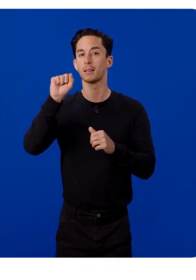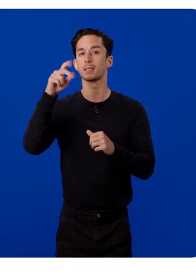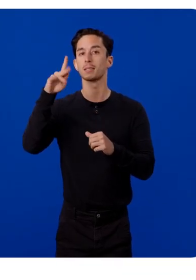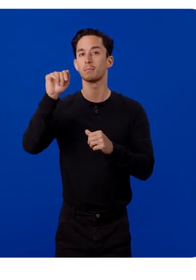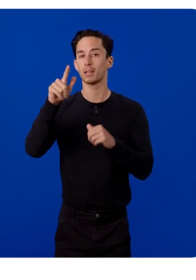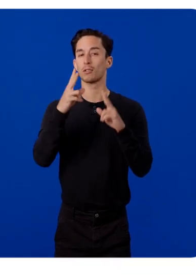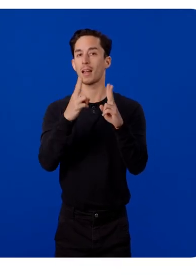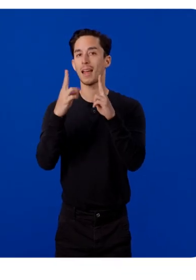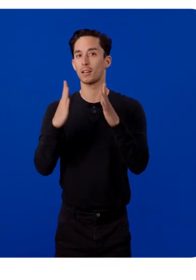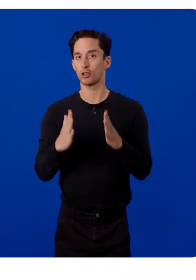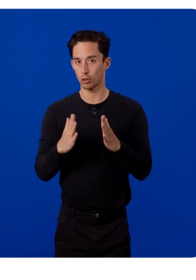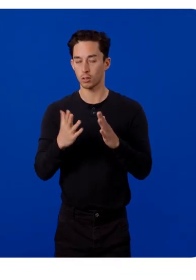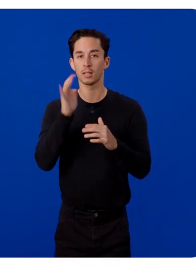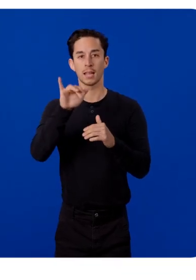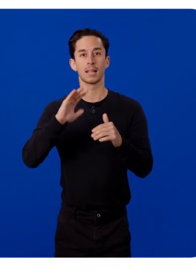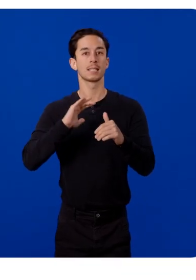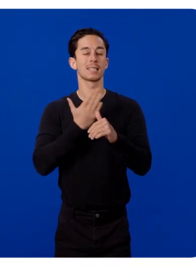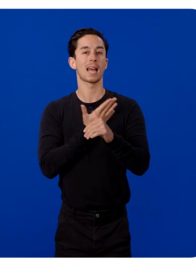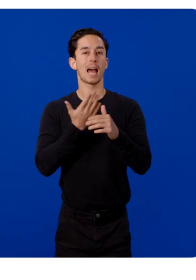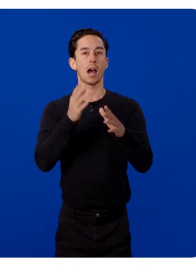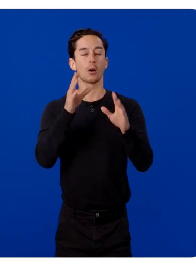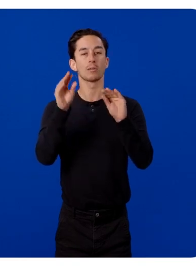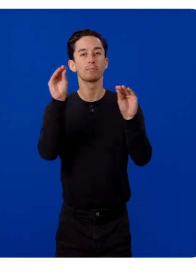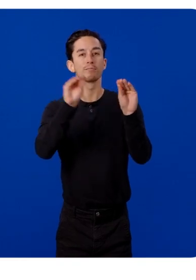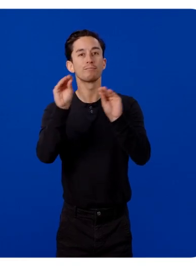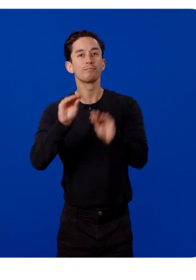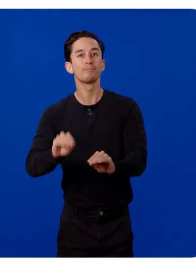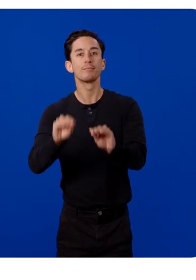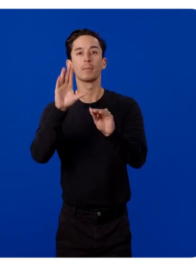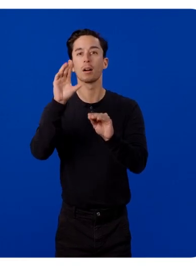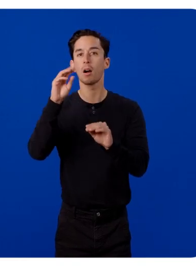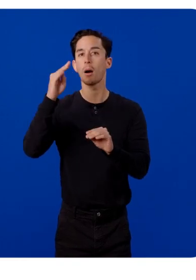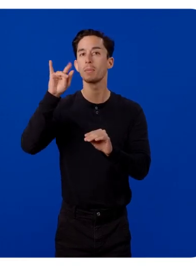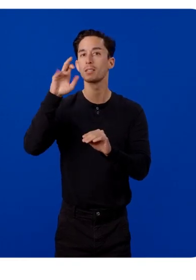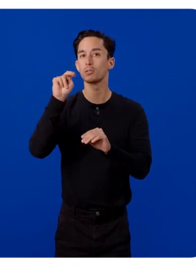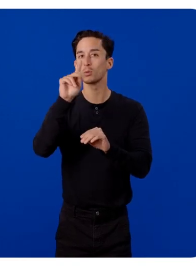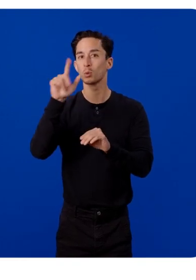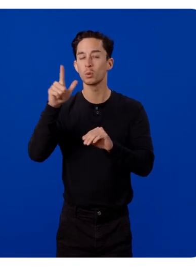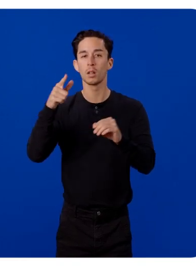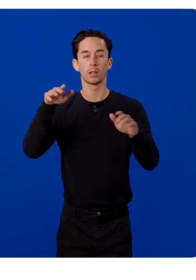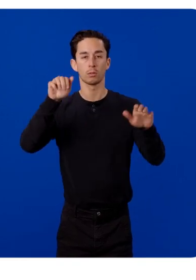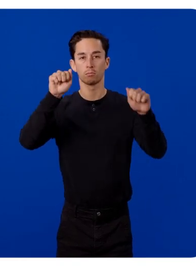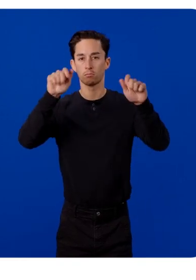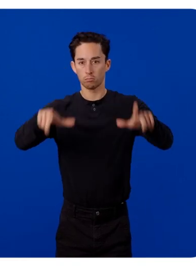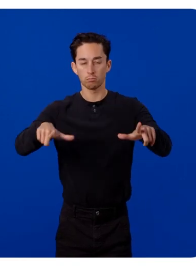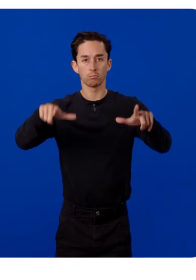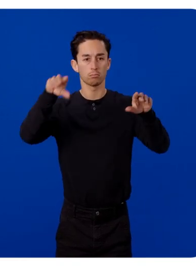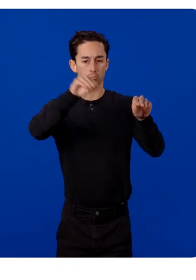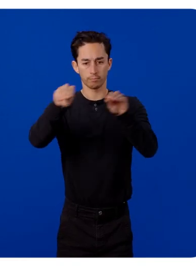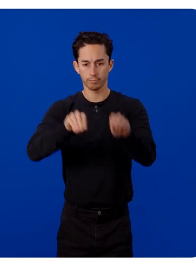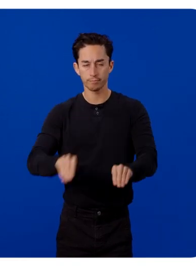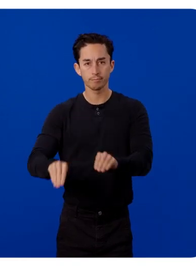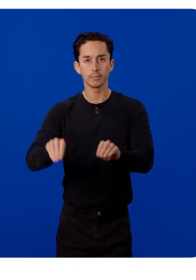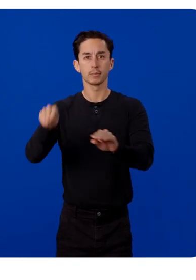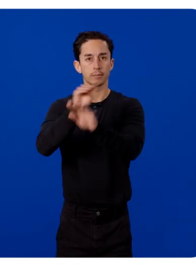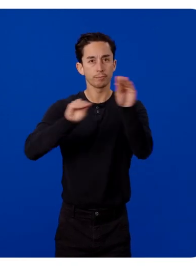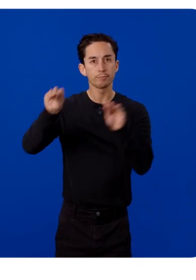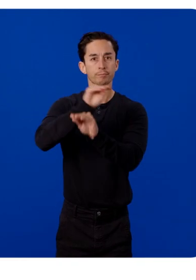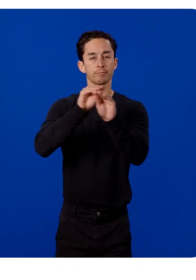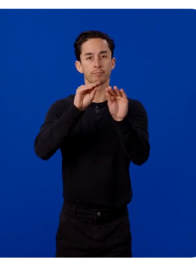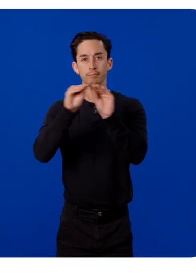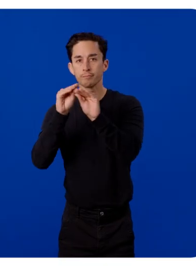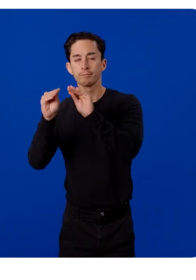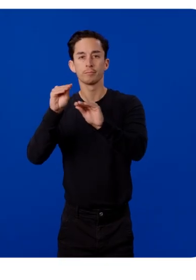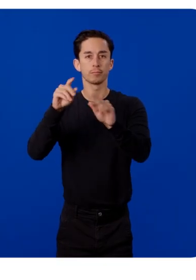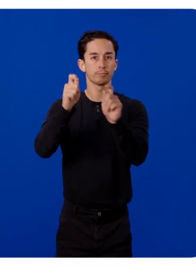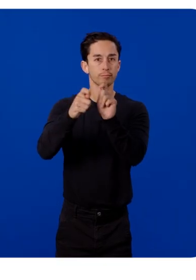Spatial Editor is our scene composition tool. You can layout 3D assets, arrange panels, and assign app functionality all within